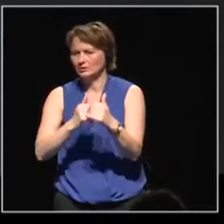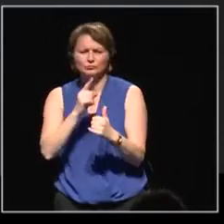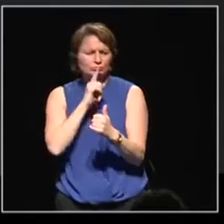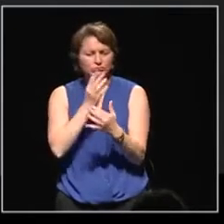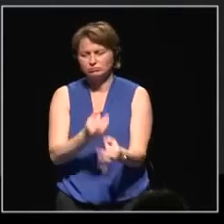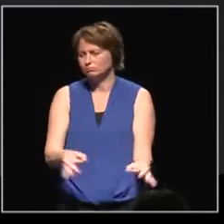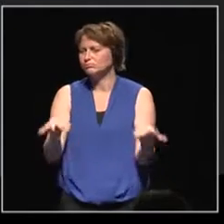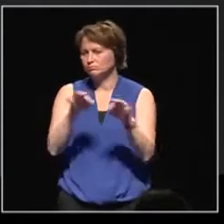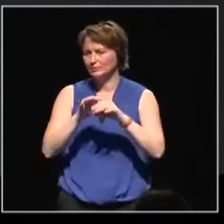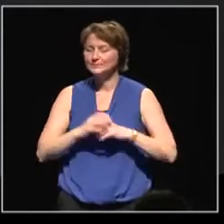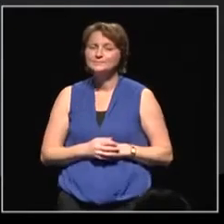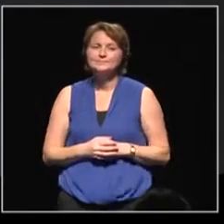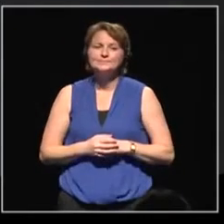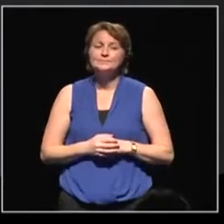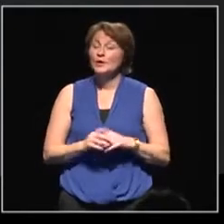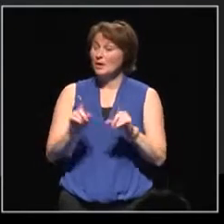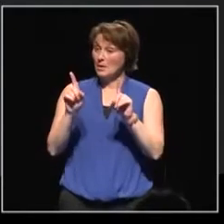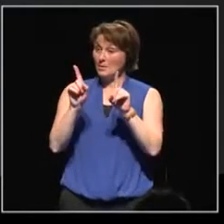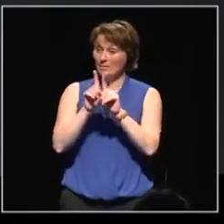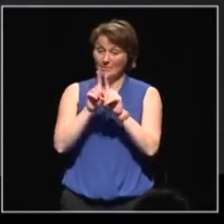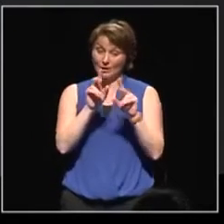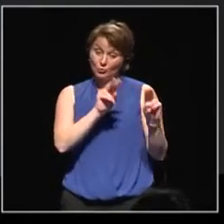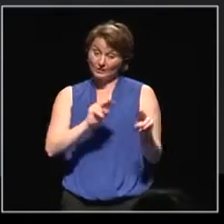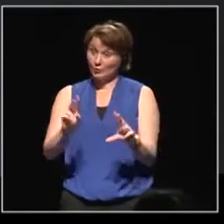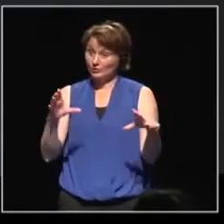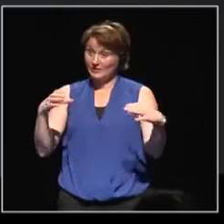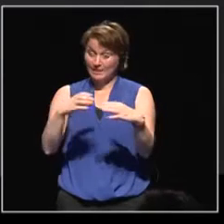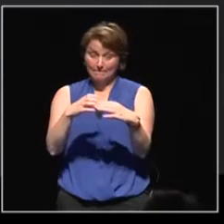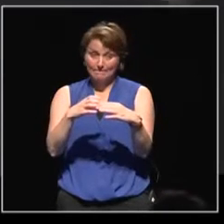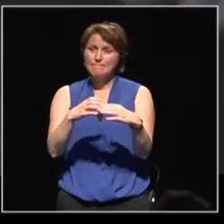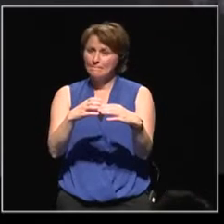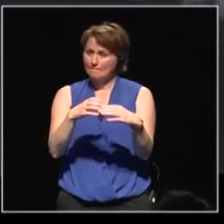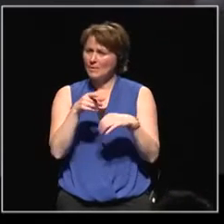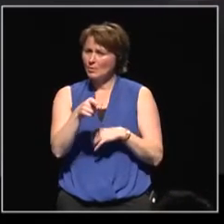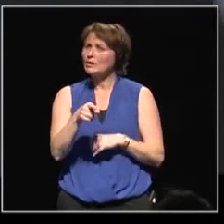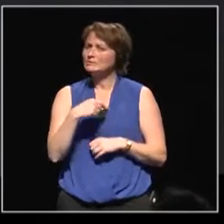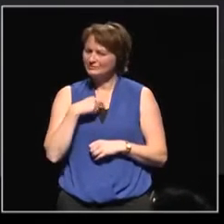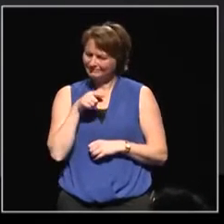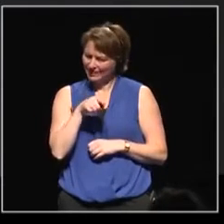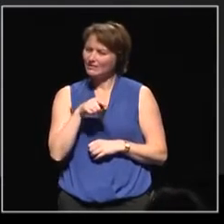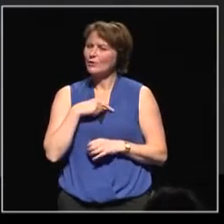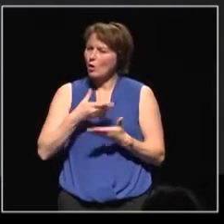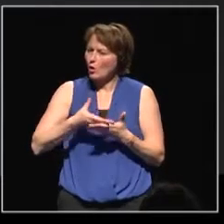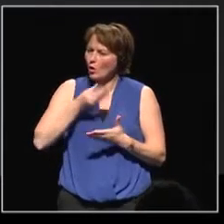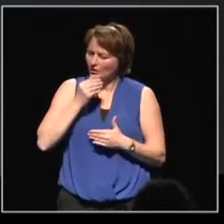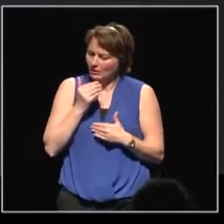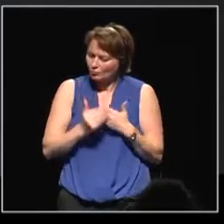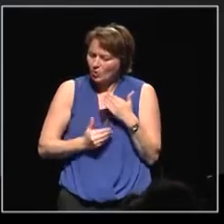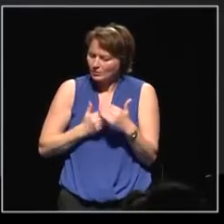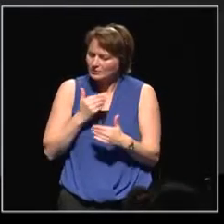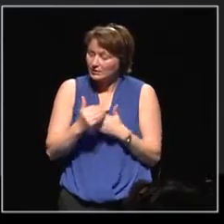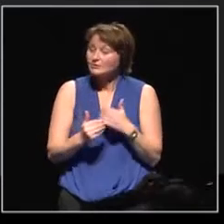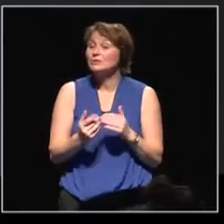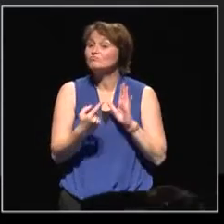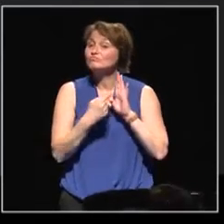I'd also just mention the peer review team themselves. As I said, it's a learning process for them. So, in the case of the recent review